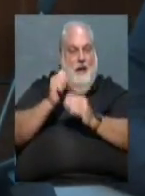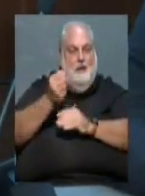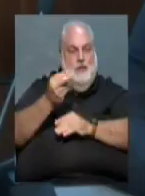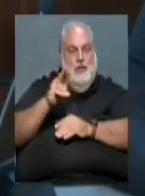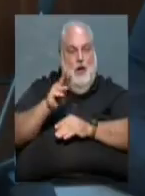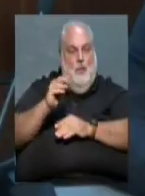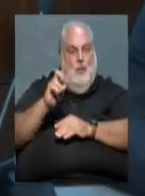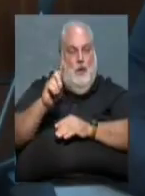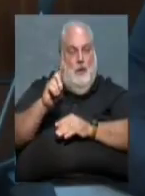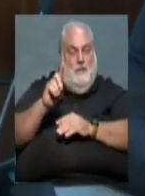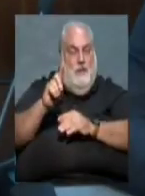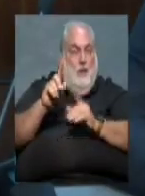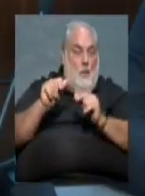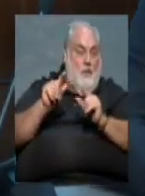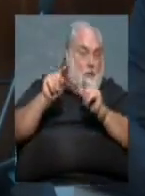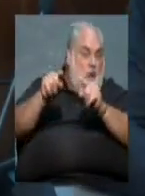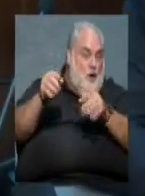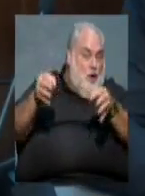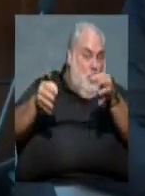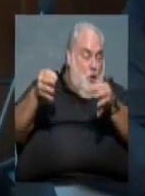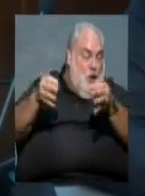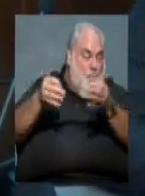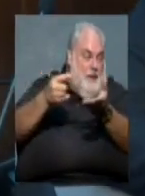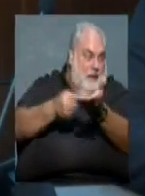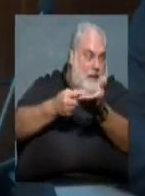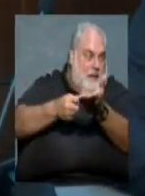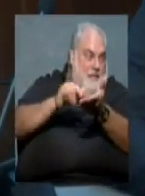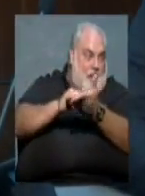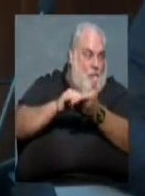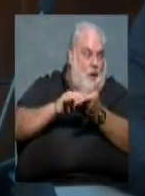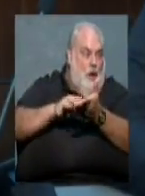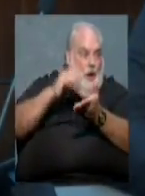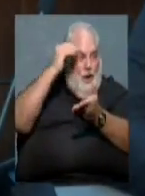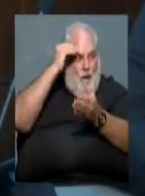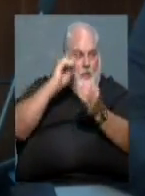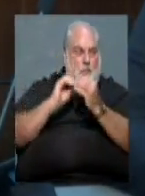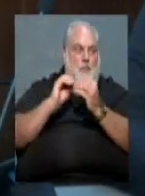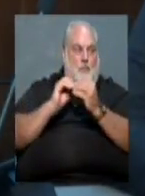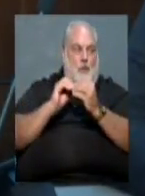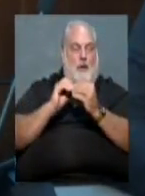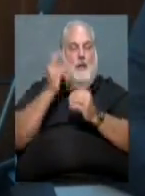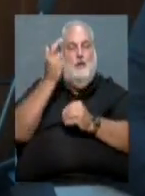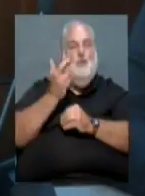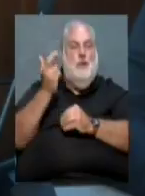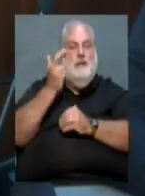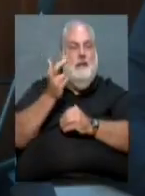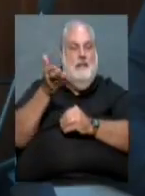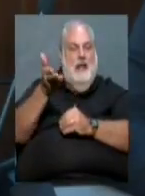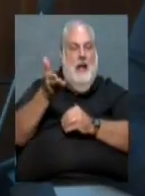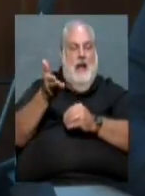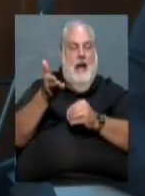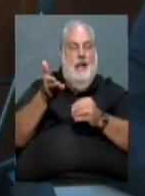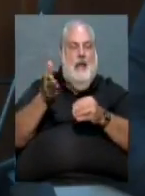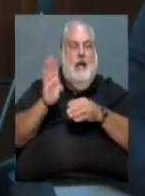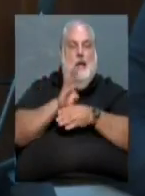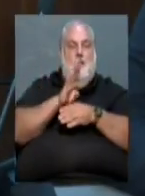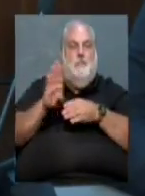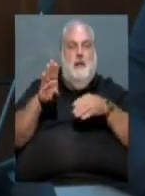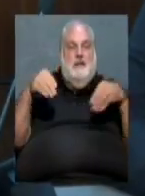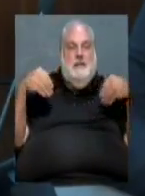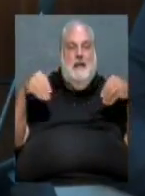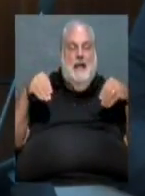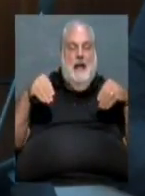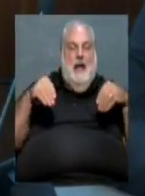guess when they get into court and discuss all those matters, we'll learn more about that. But that's the reason why. It's really a merchant-driven and